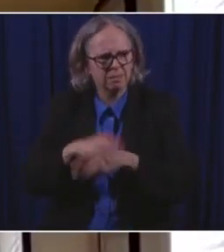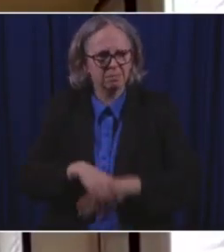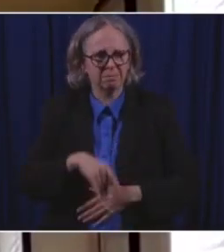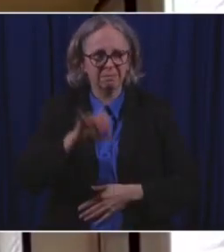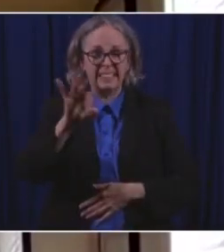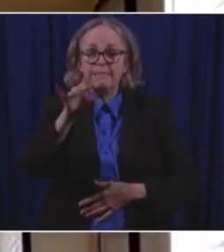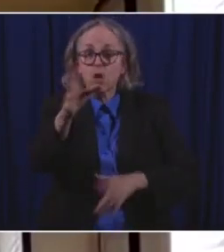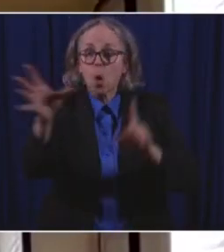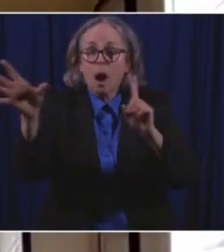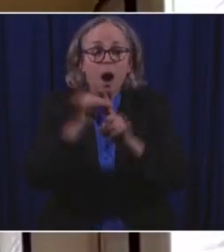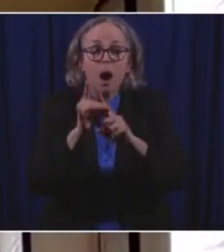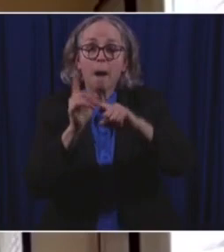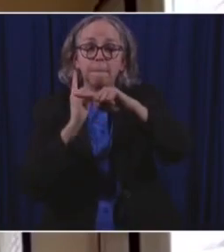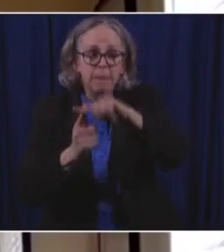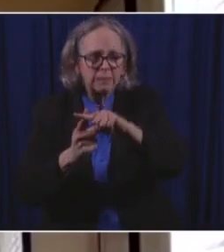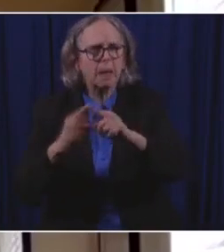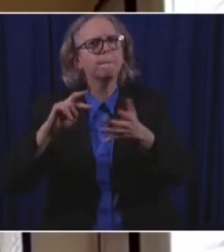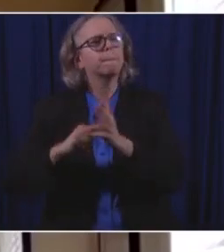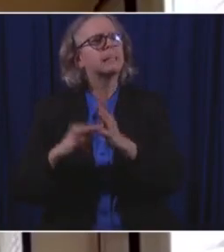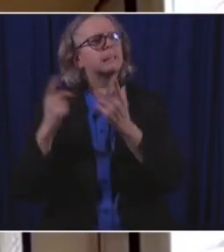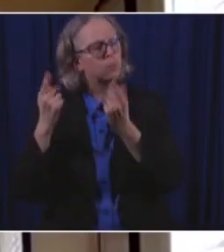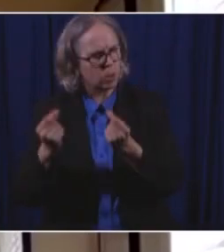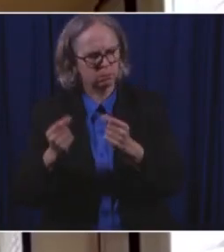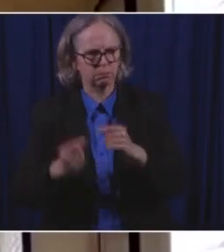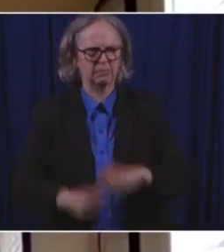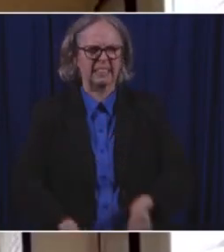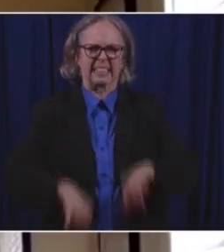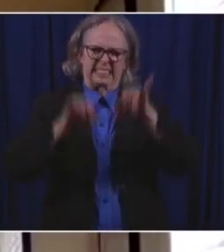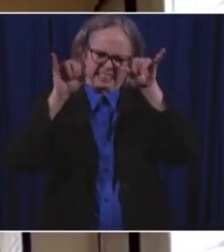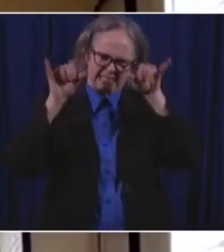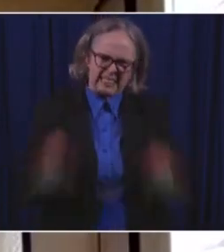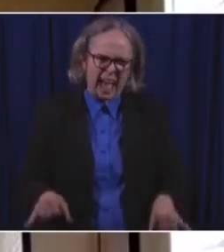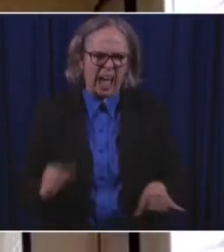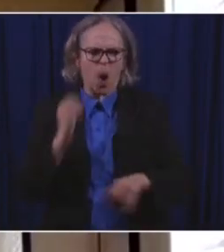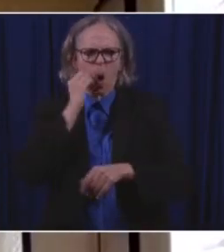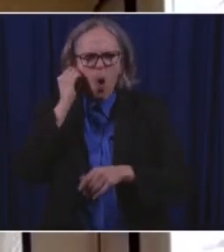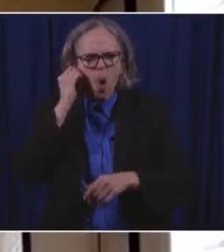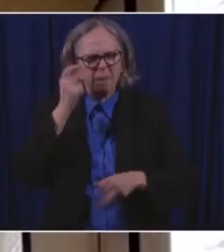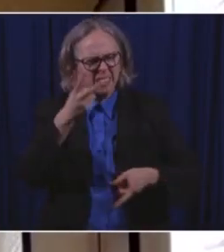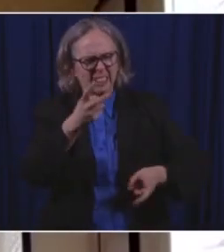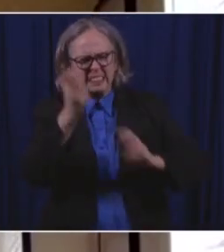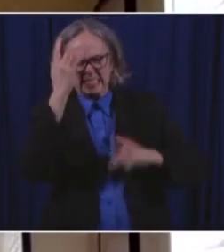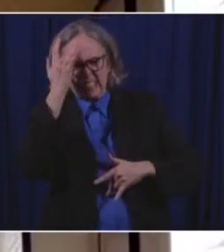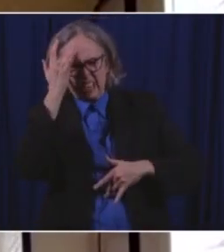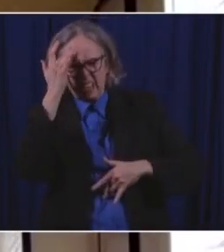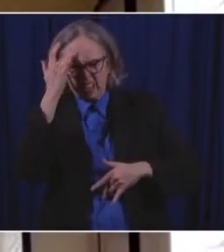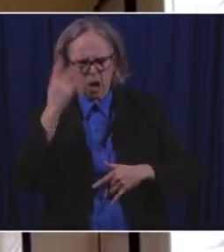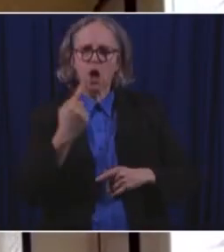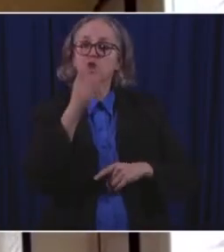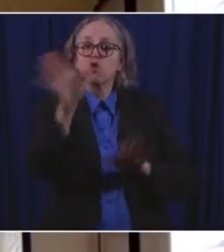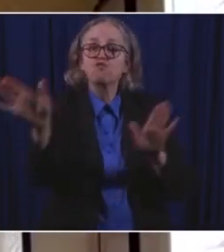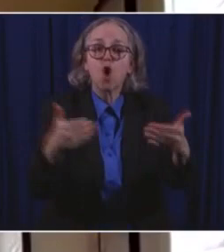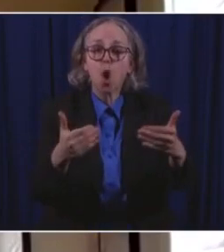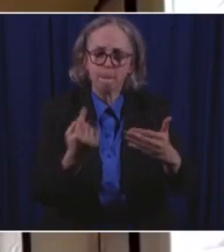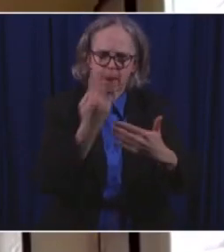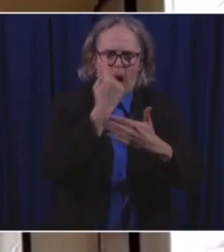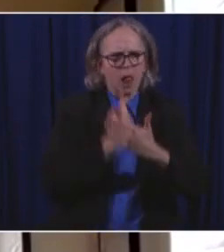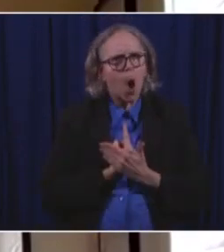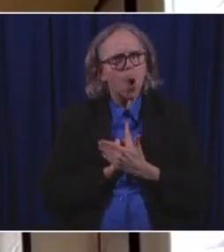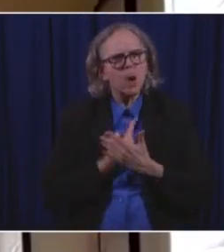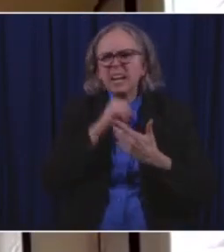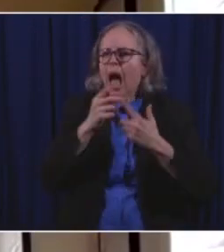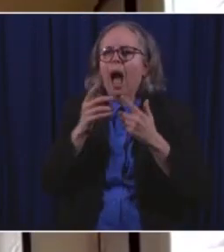self-isolate. And that means staying at home and in a separate room from others. Now, I can't